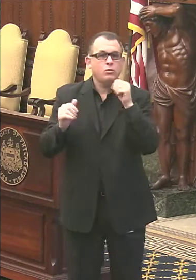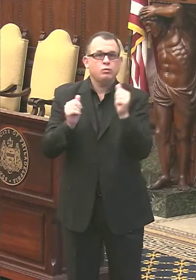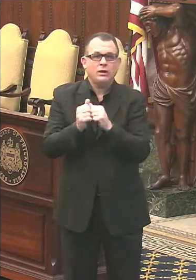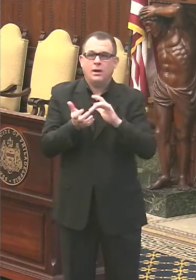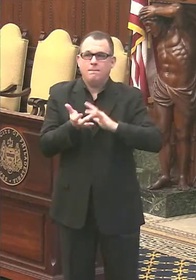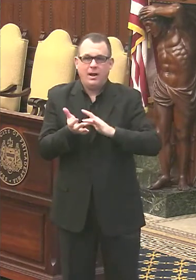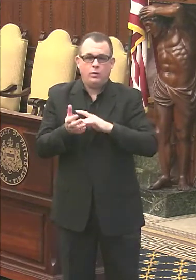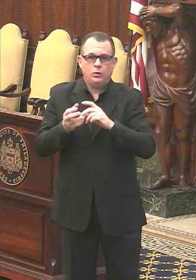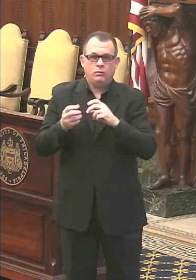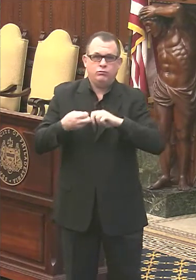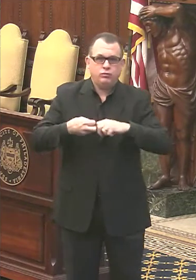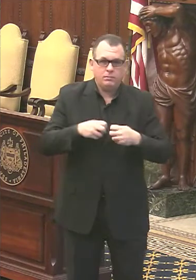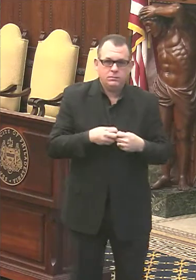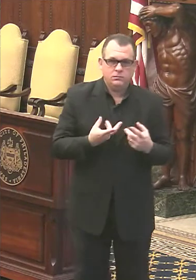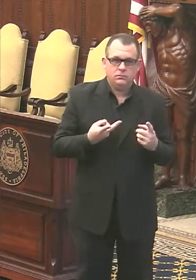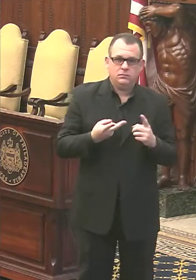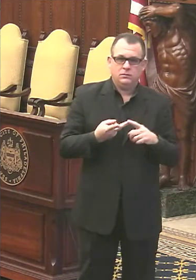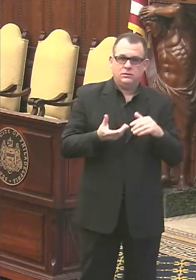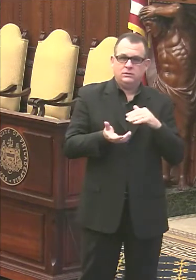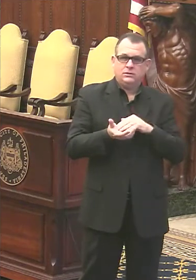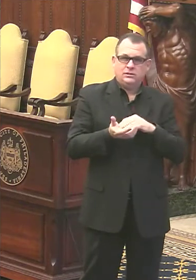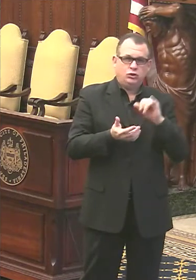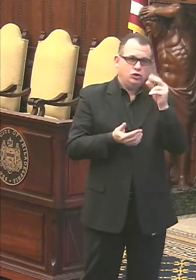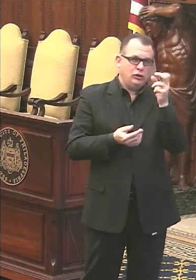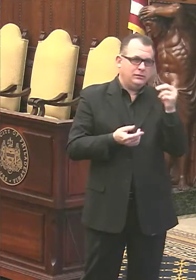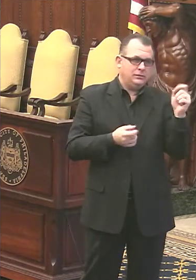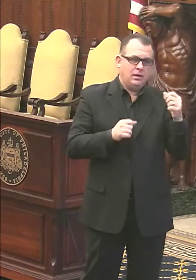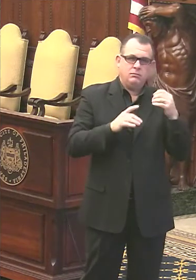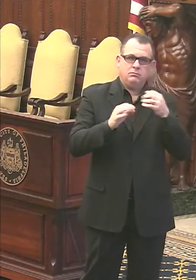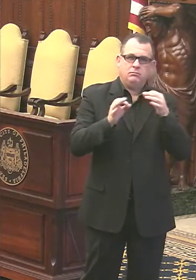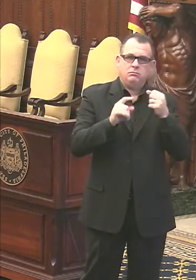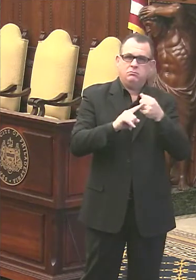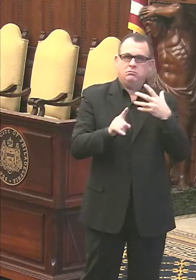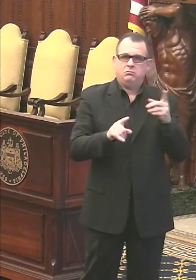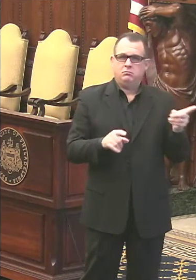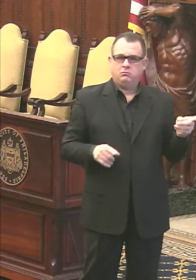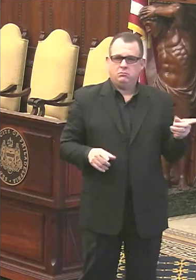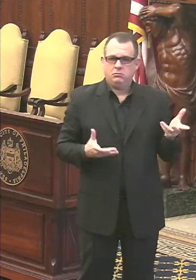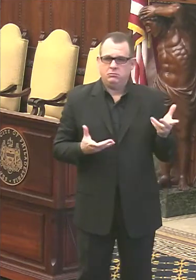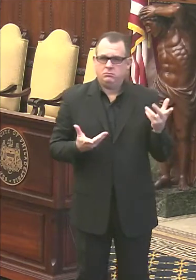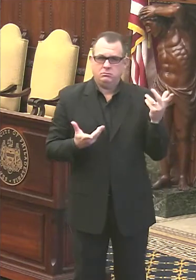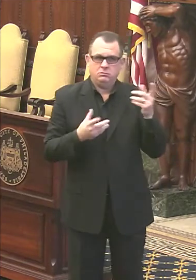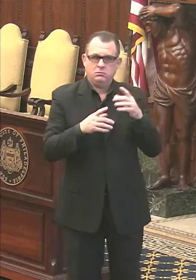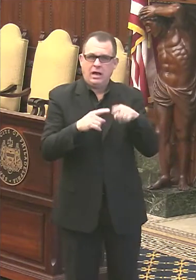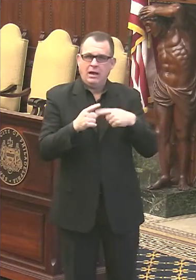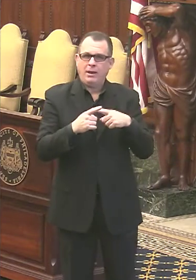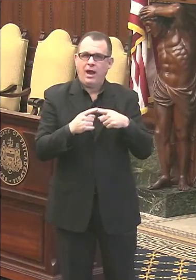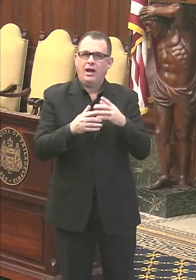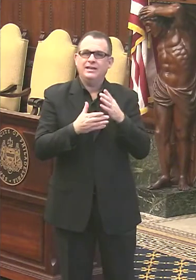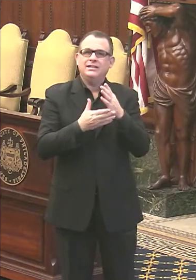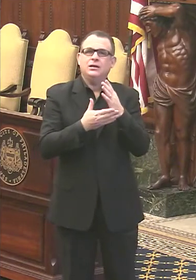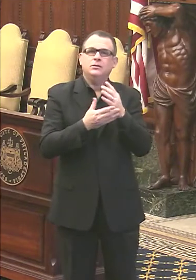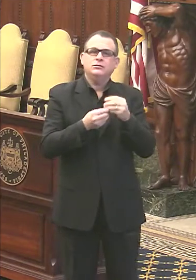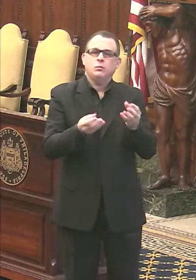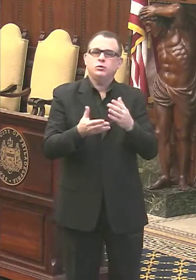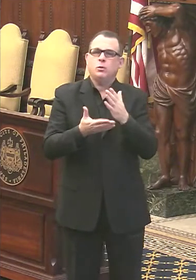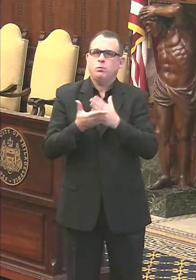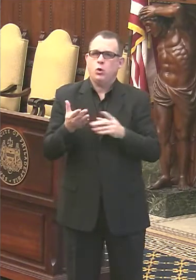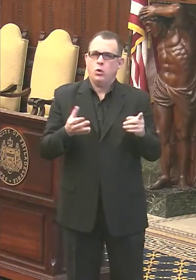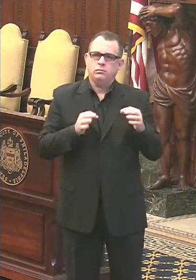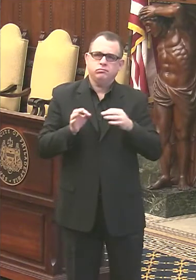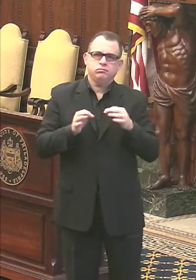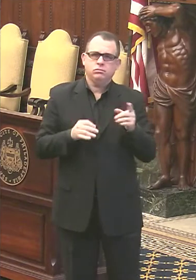Let's see Dr. Johnson and see if she can answer in a general sense for, you know, that distribution breakdown. Right. So, um,